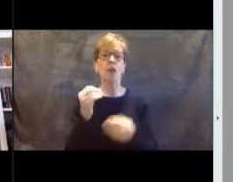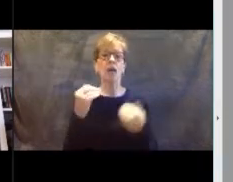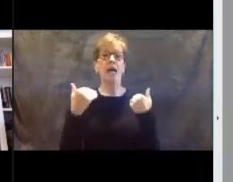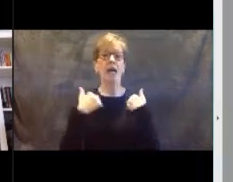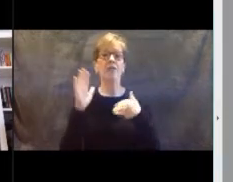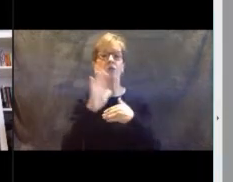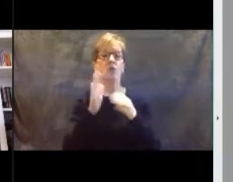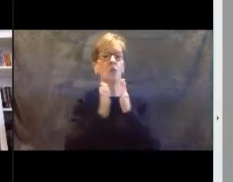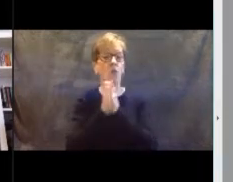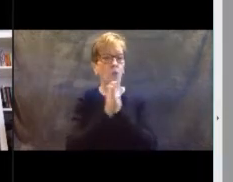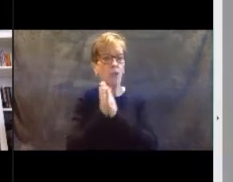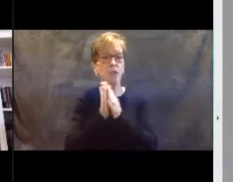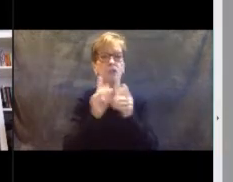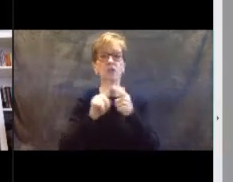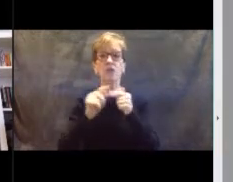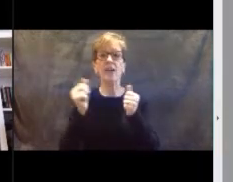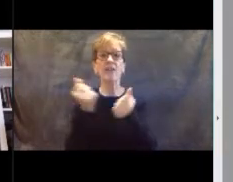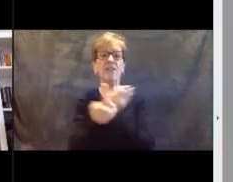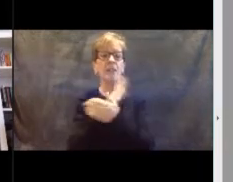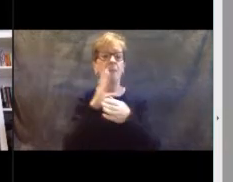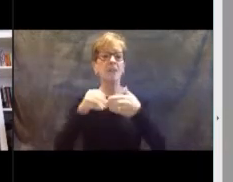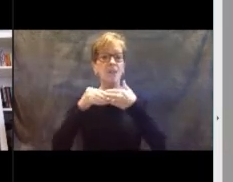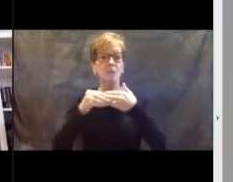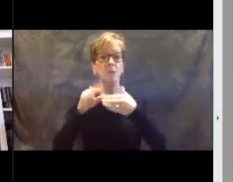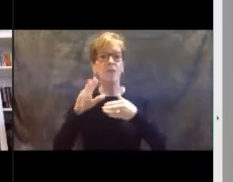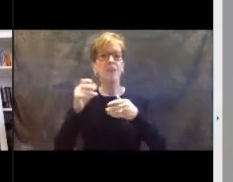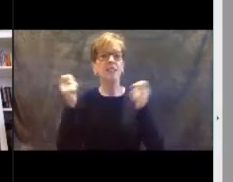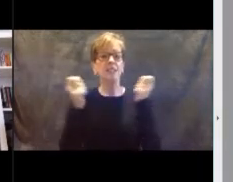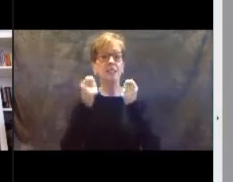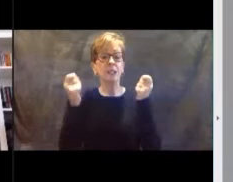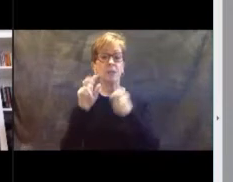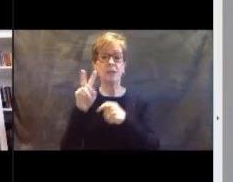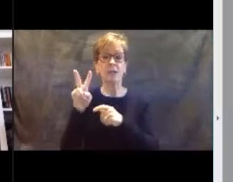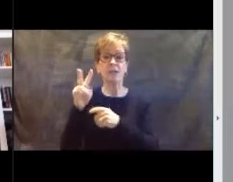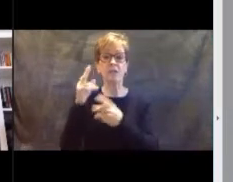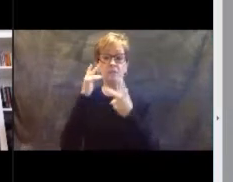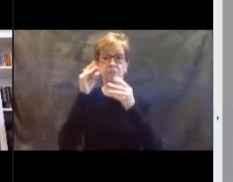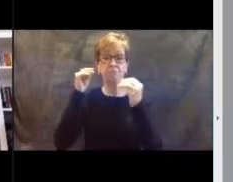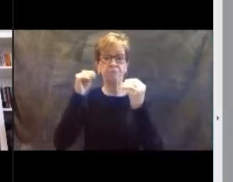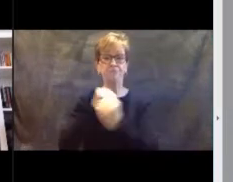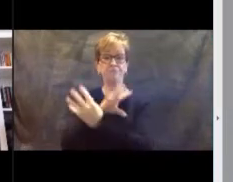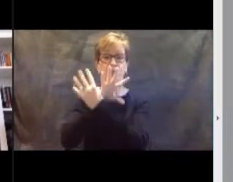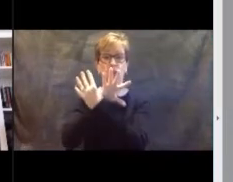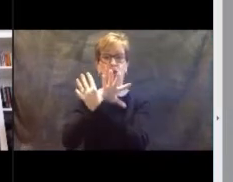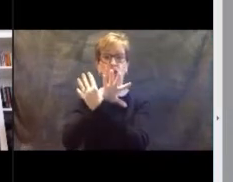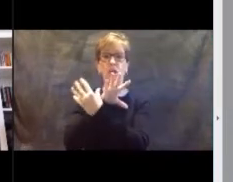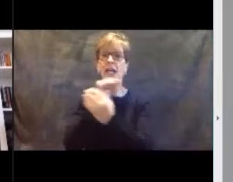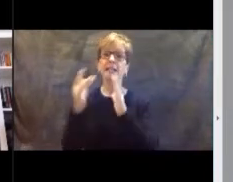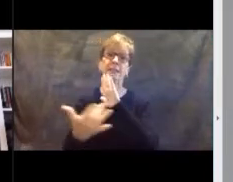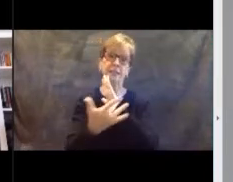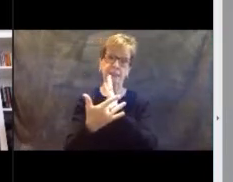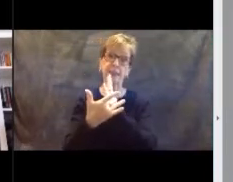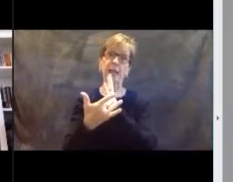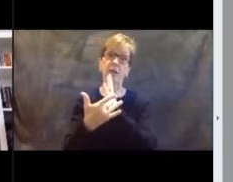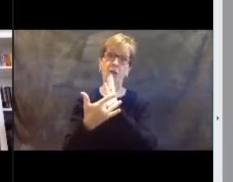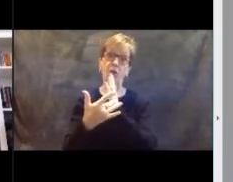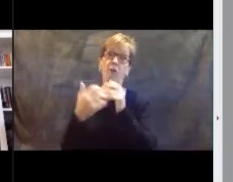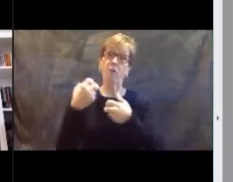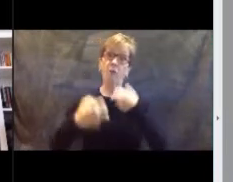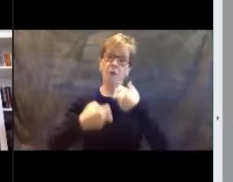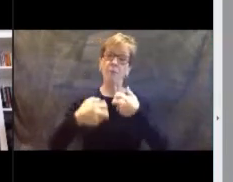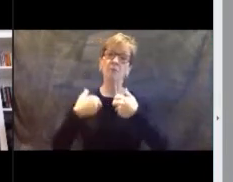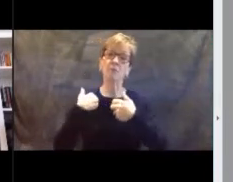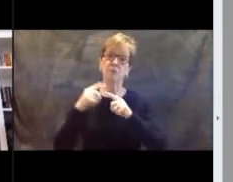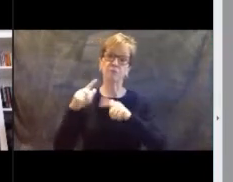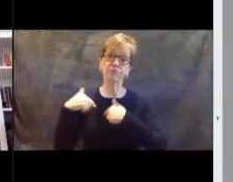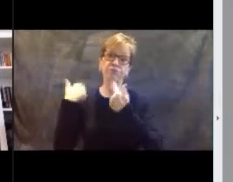to adapt and be flexible with the ceremony being virtual this year and the technical difficulties we've already had this morning, and especially